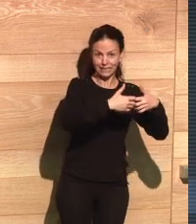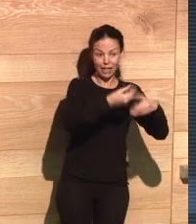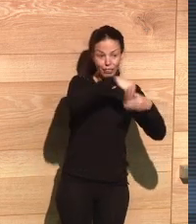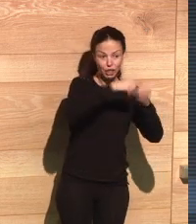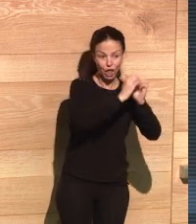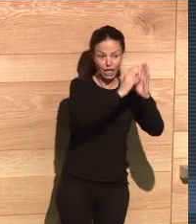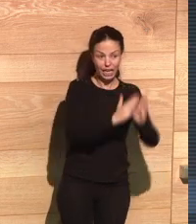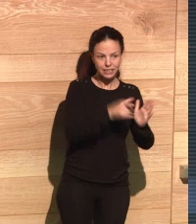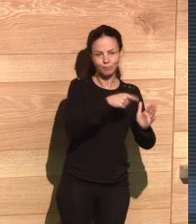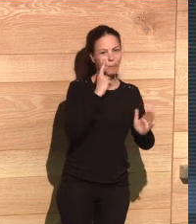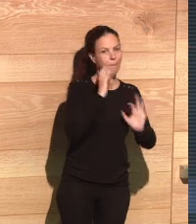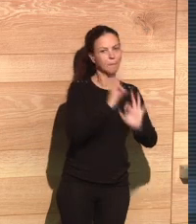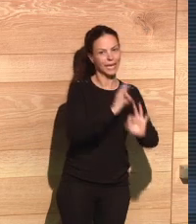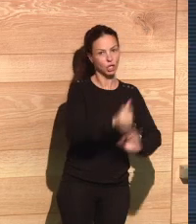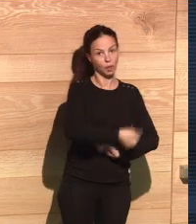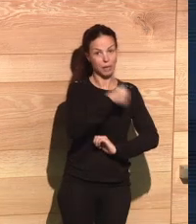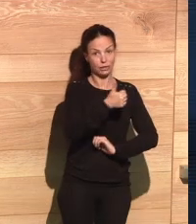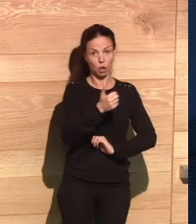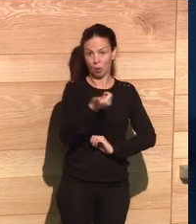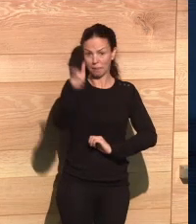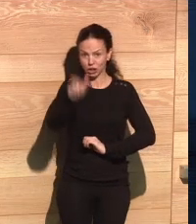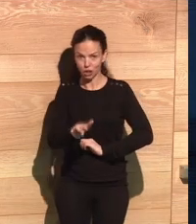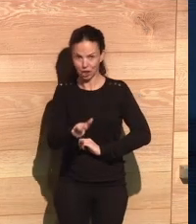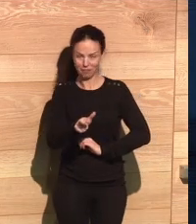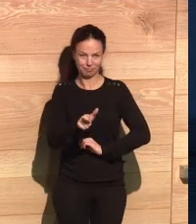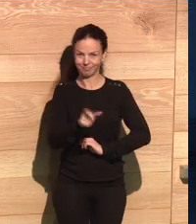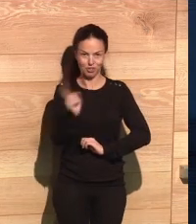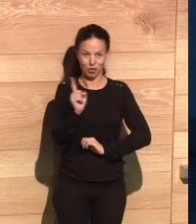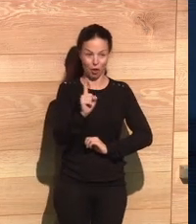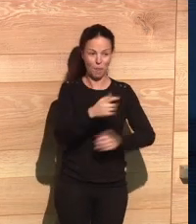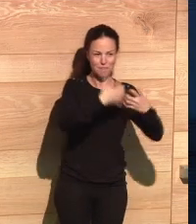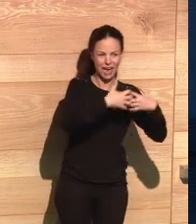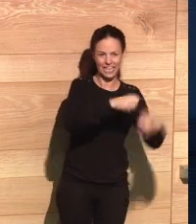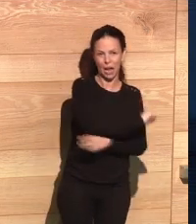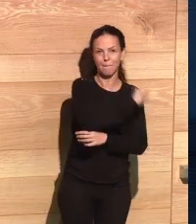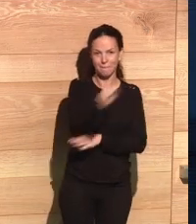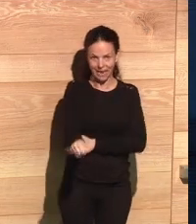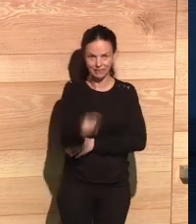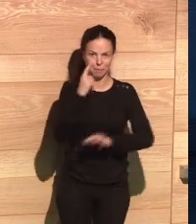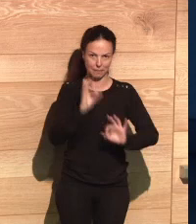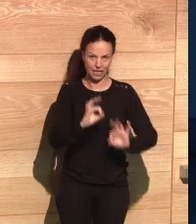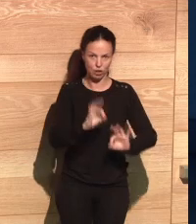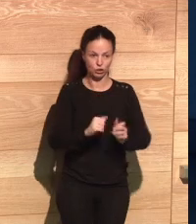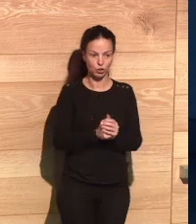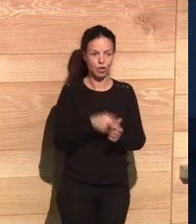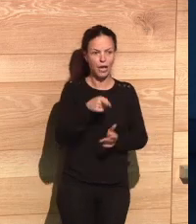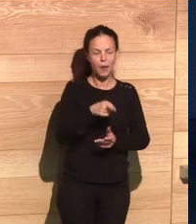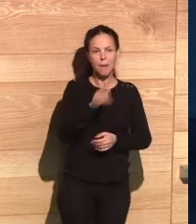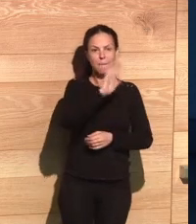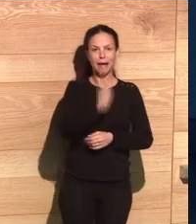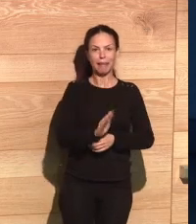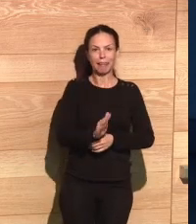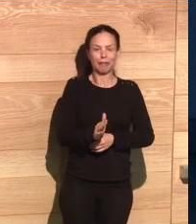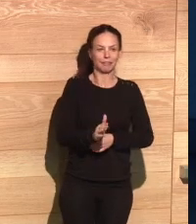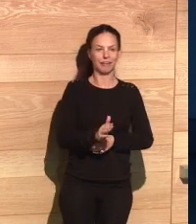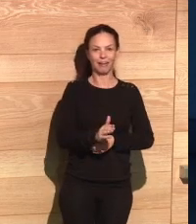to have Alexa on the table than having a gentleman looking at you every day in